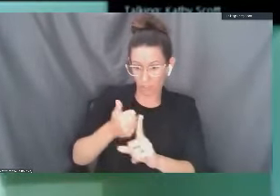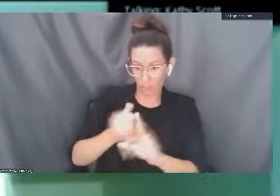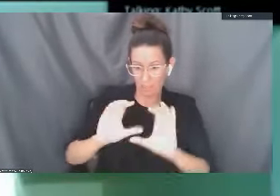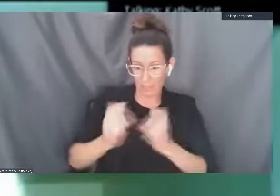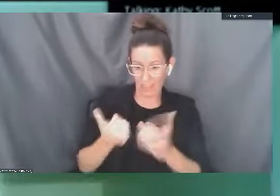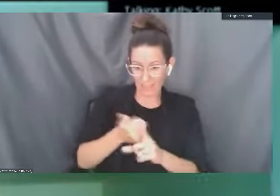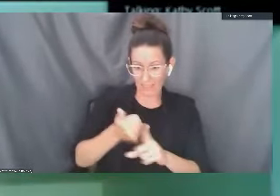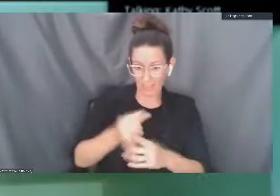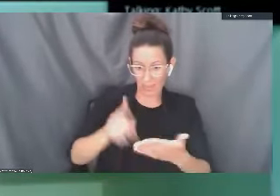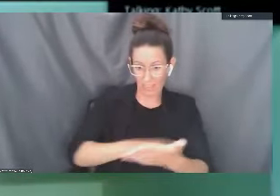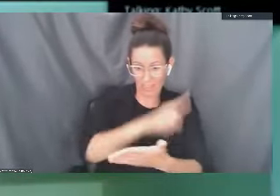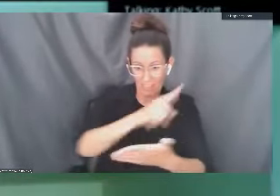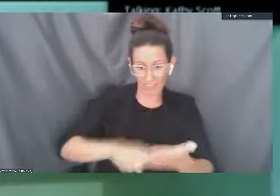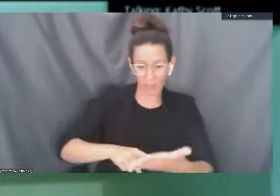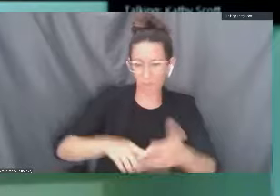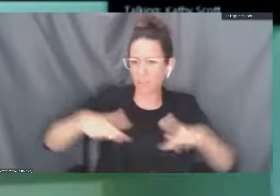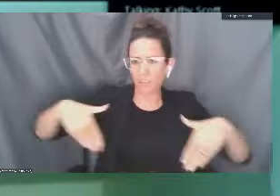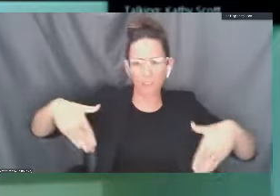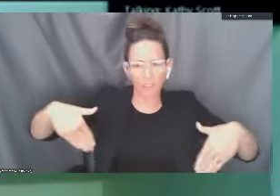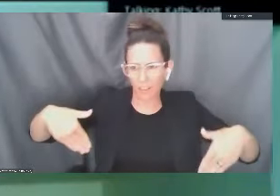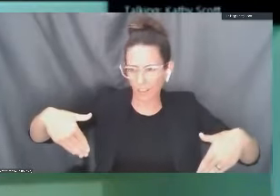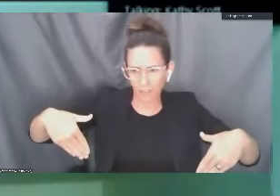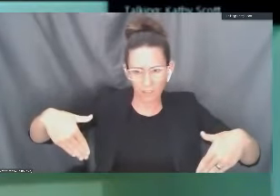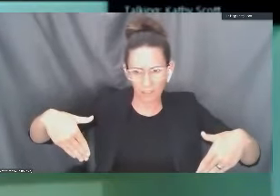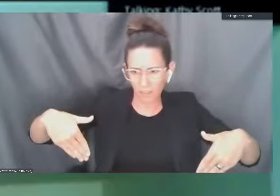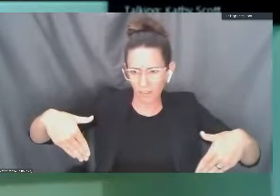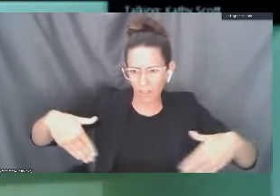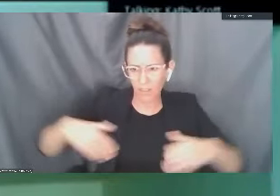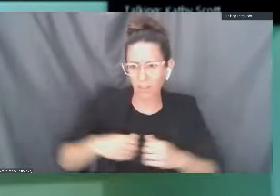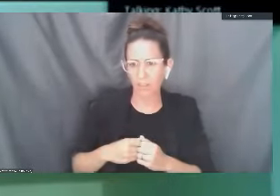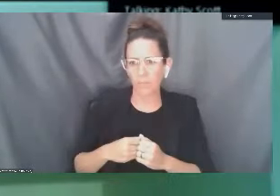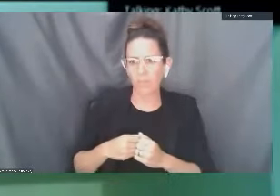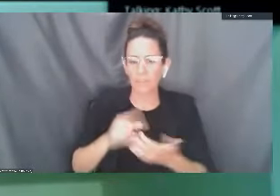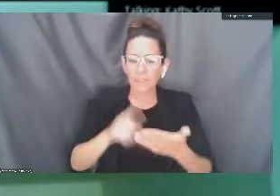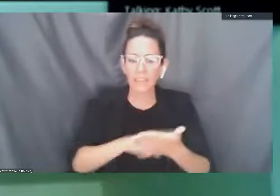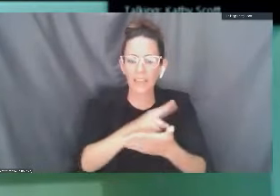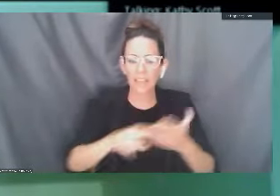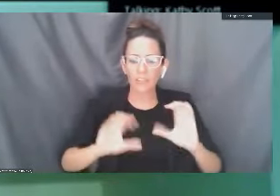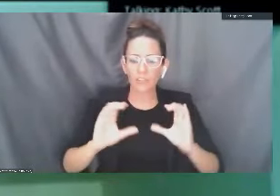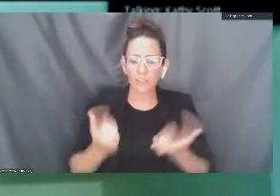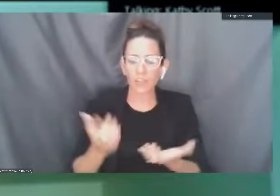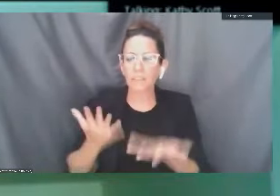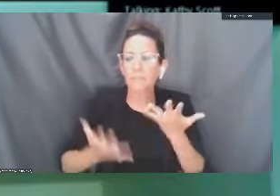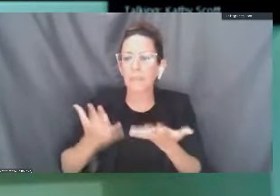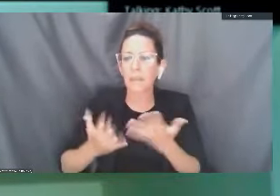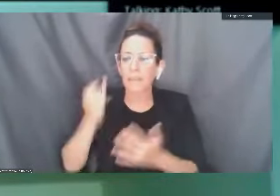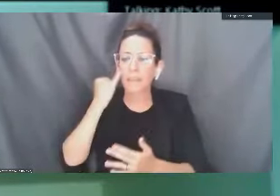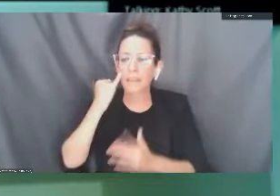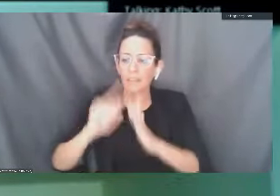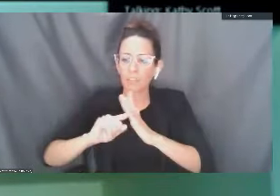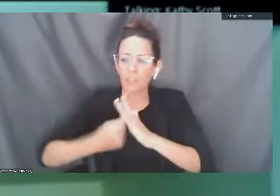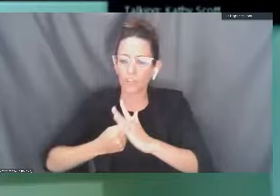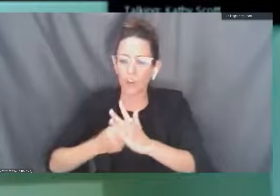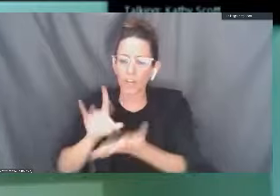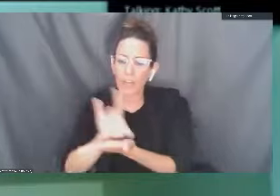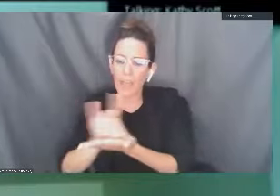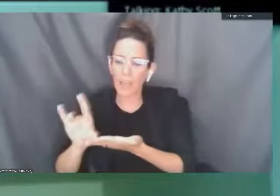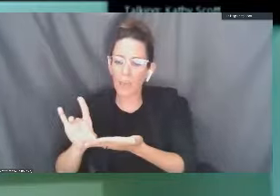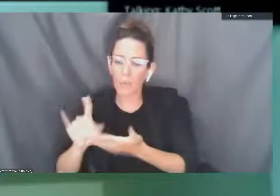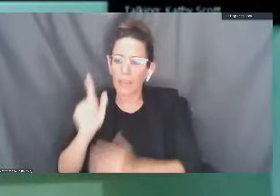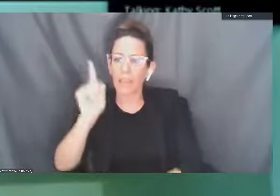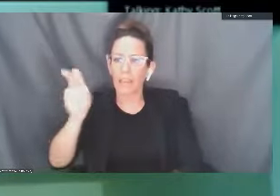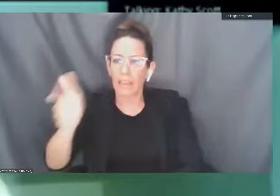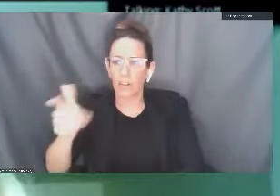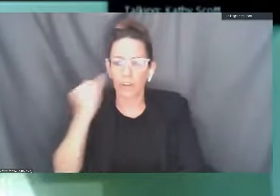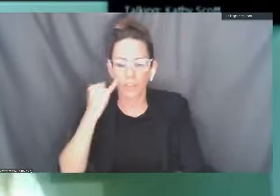classes were canceled. The only canceled classes were some of the late start eight week that could not be